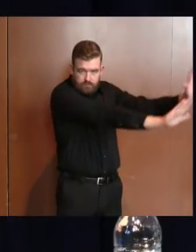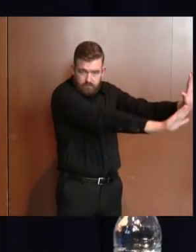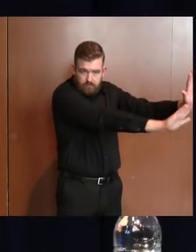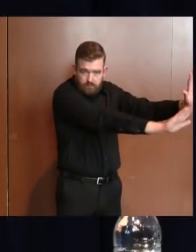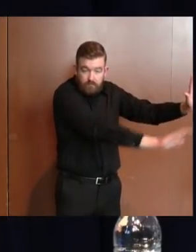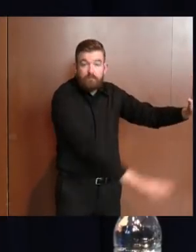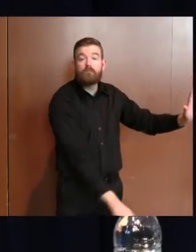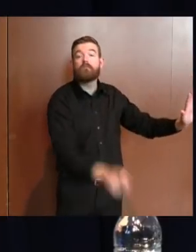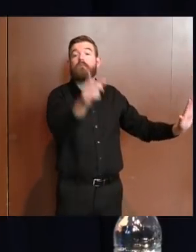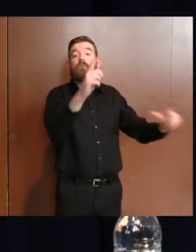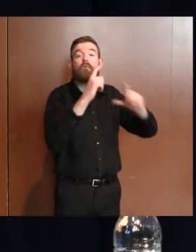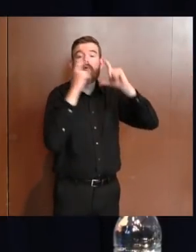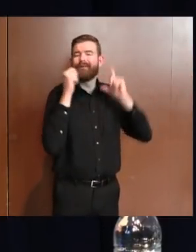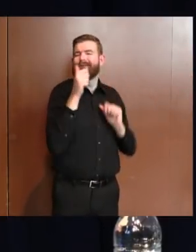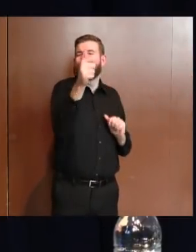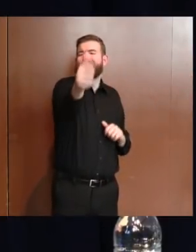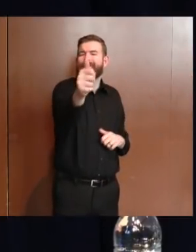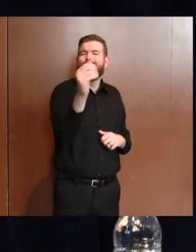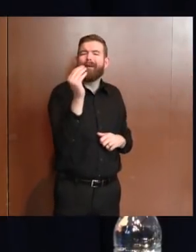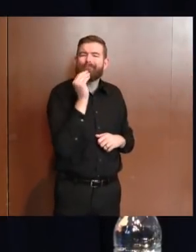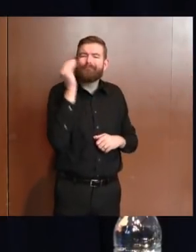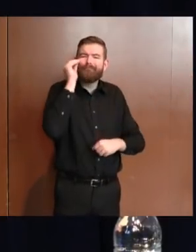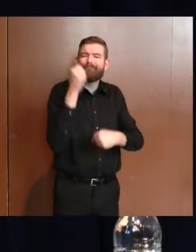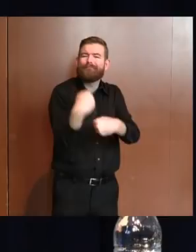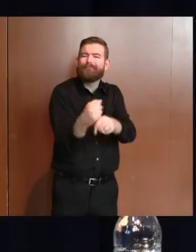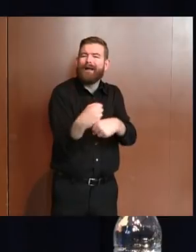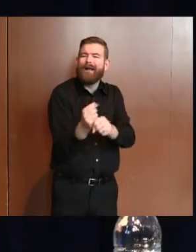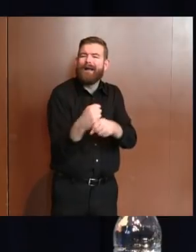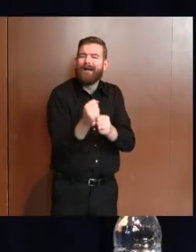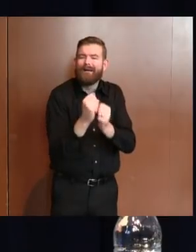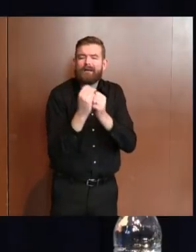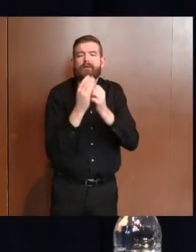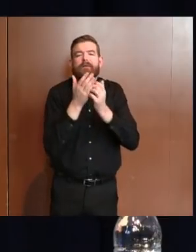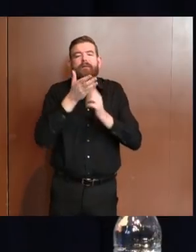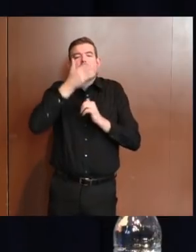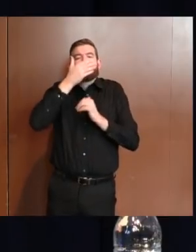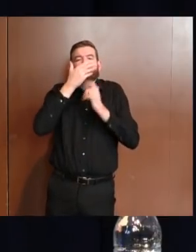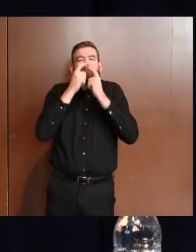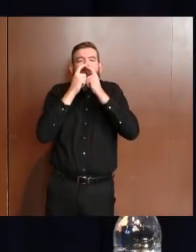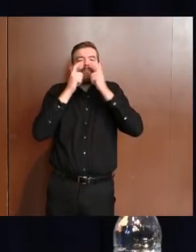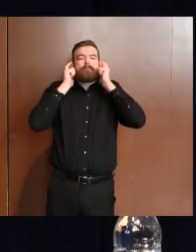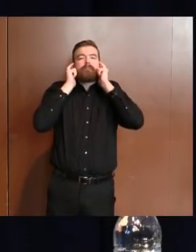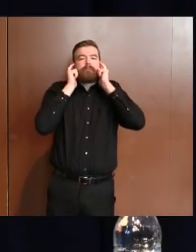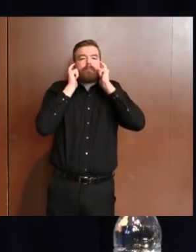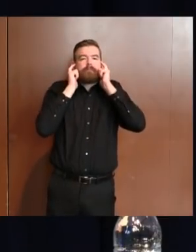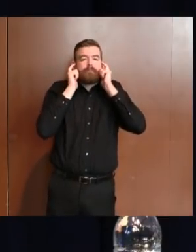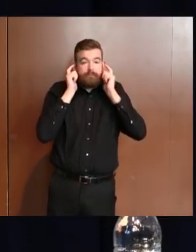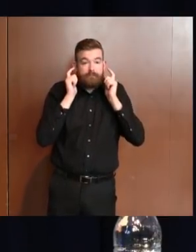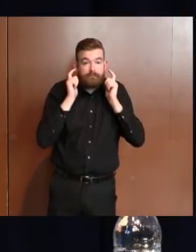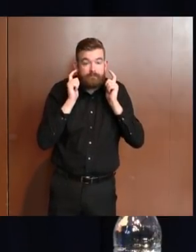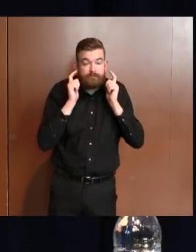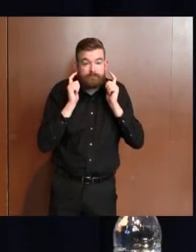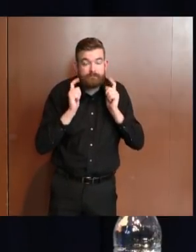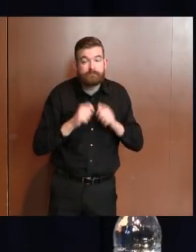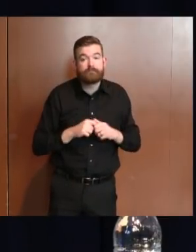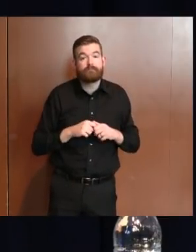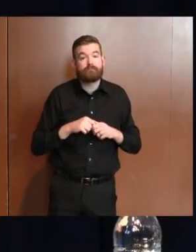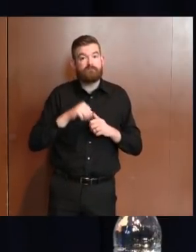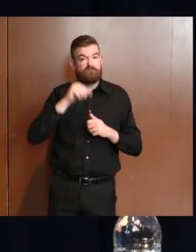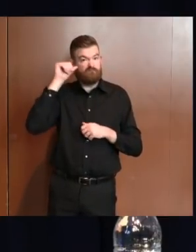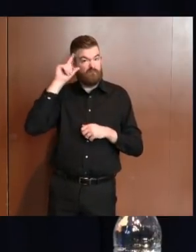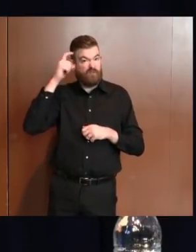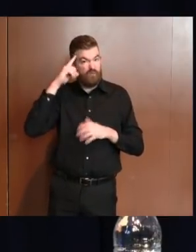other first responders who are caring for the sick. As the governor said yesterday, social